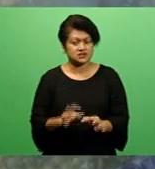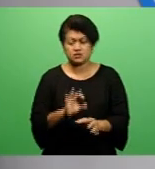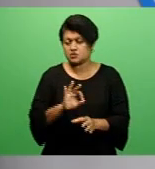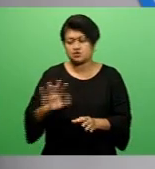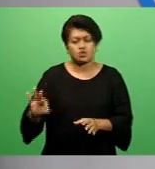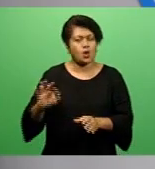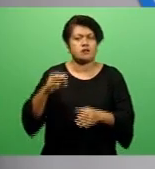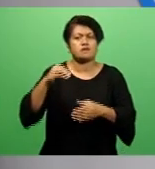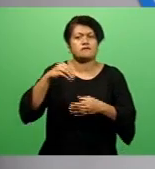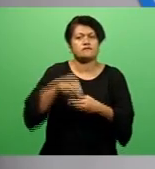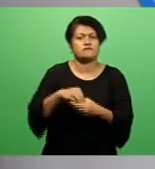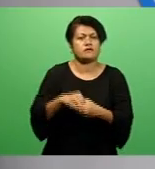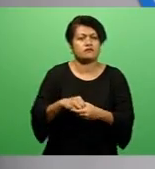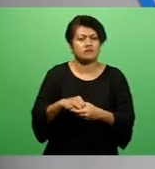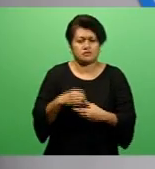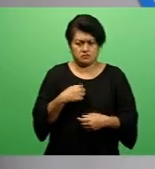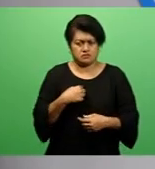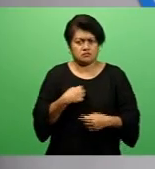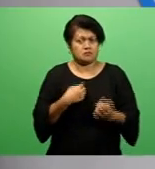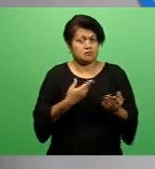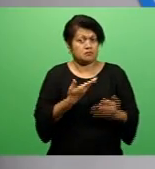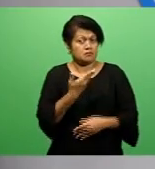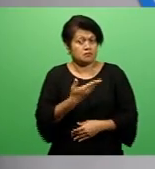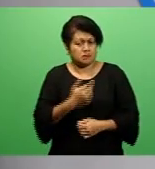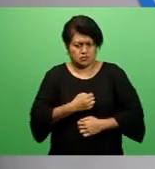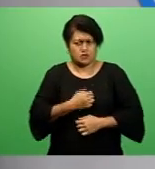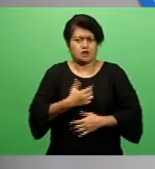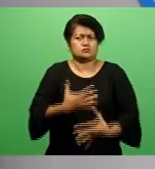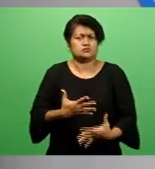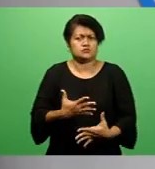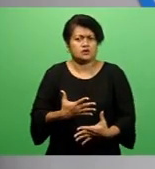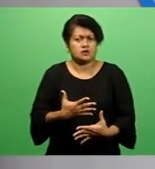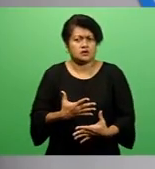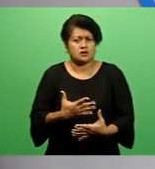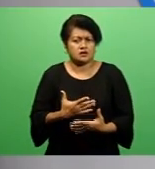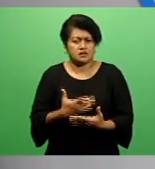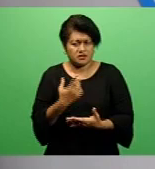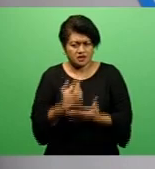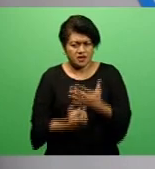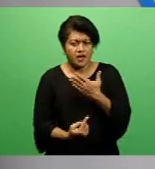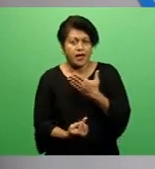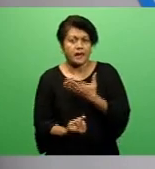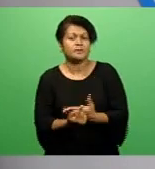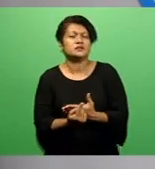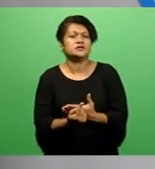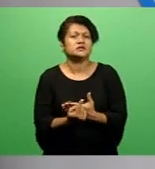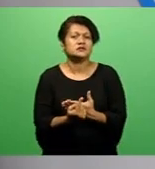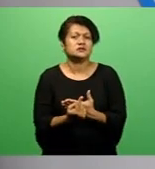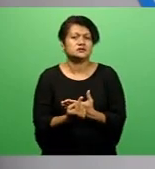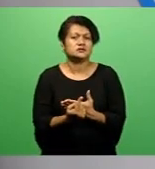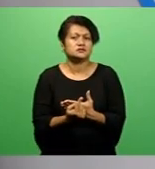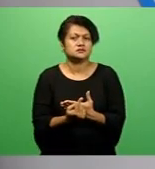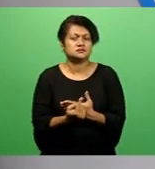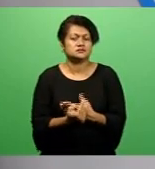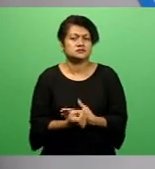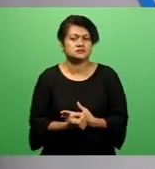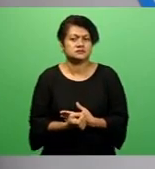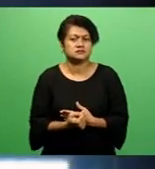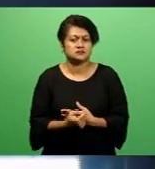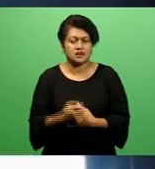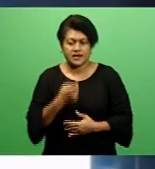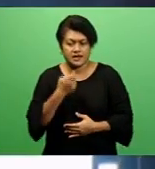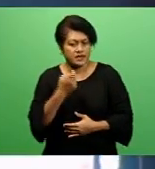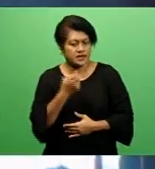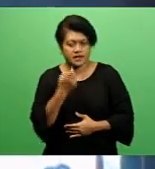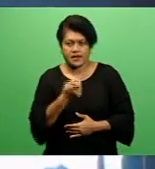at all. I was actually shocked that a claim in that nature has been made. And I think care must be